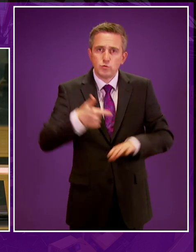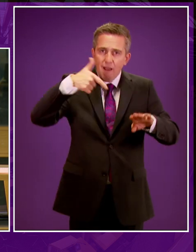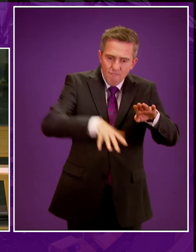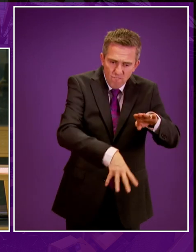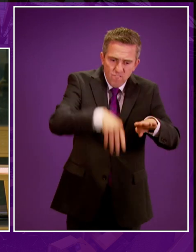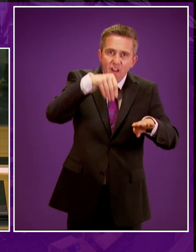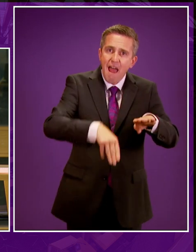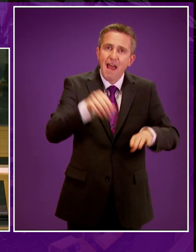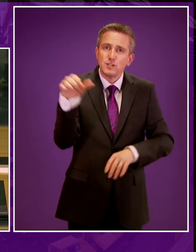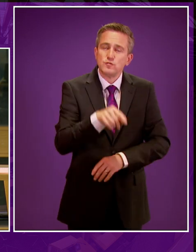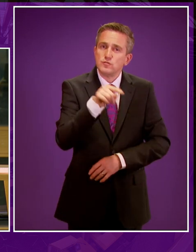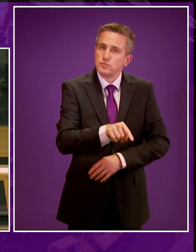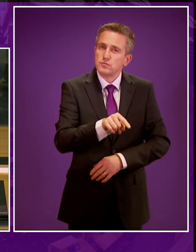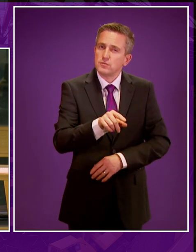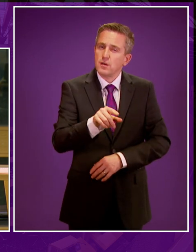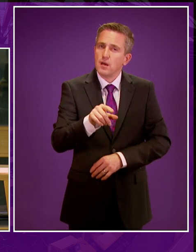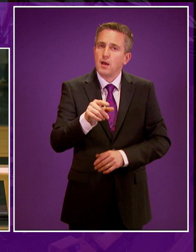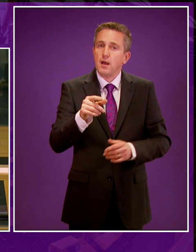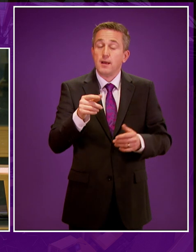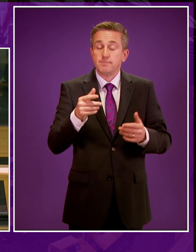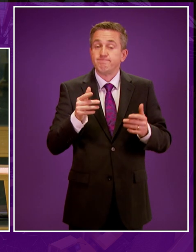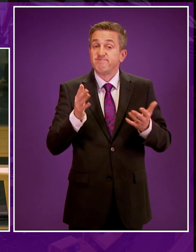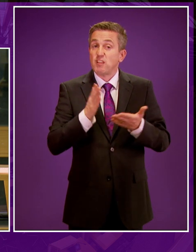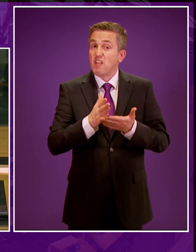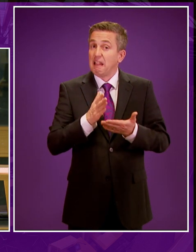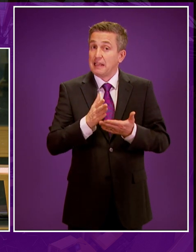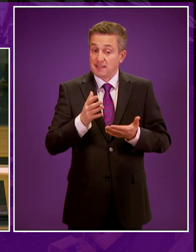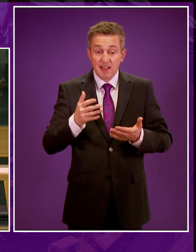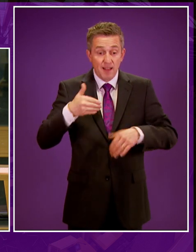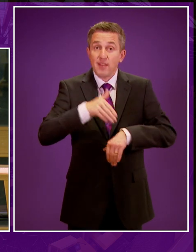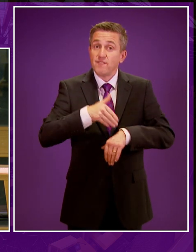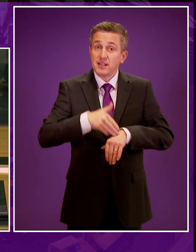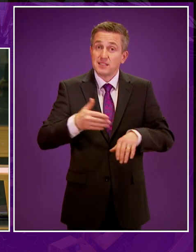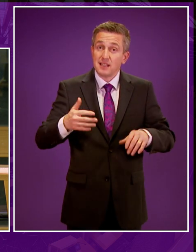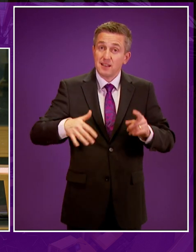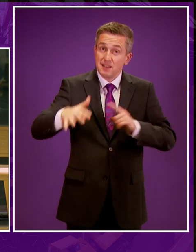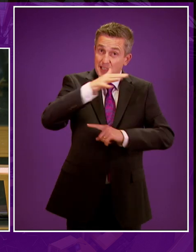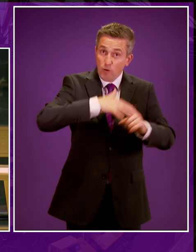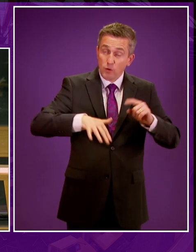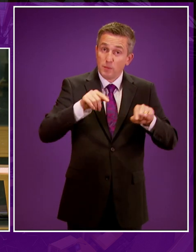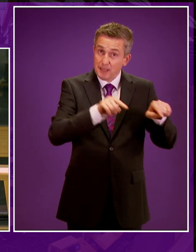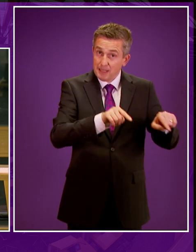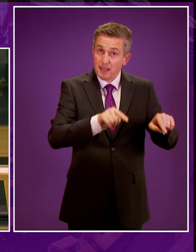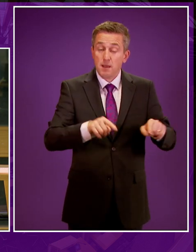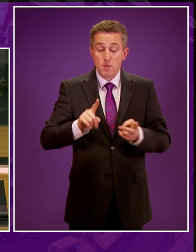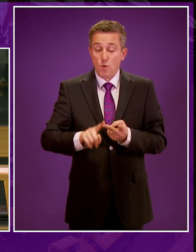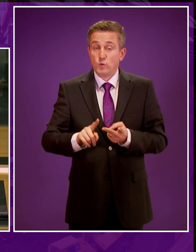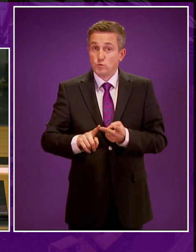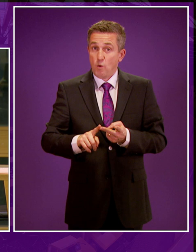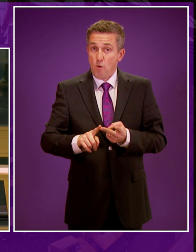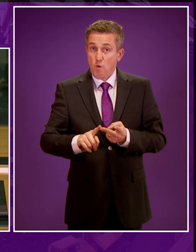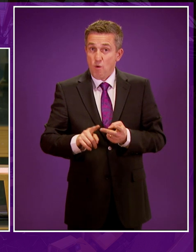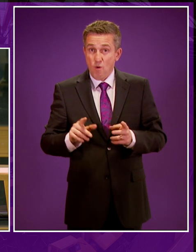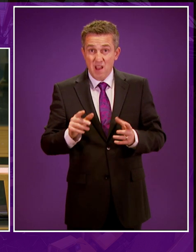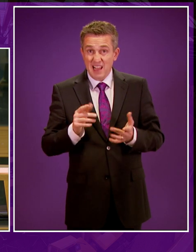energy resource beneath our feet, not only are they ignoring the negative ecological effects fracking causes, but that fracking in itself